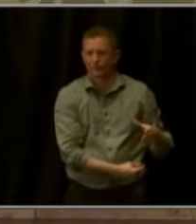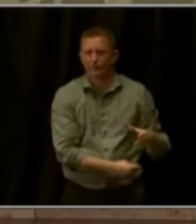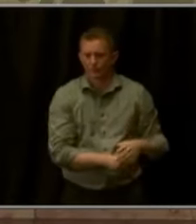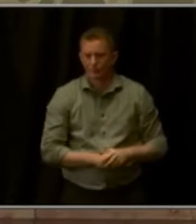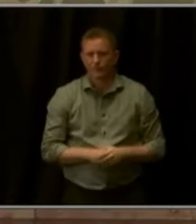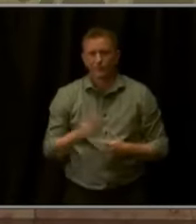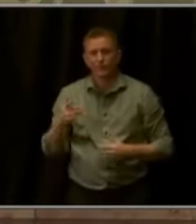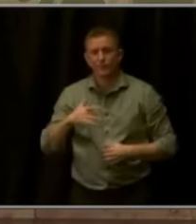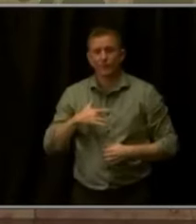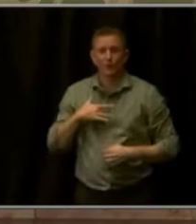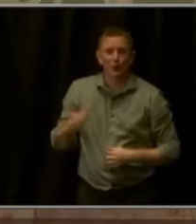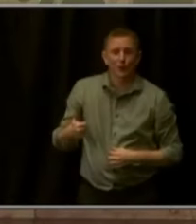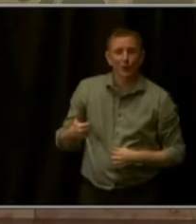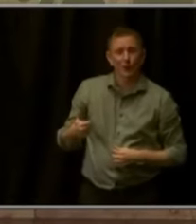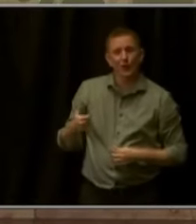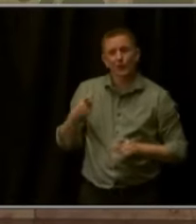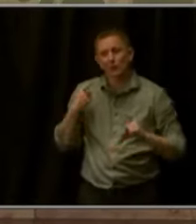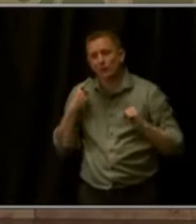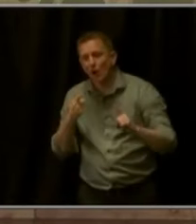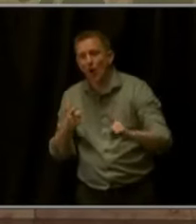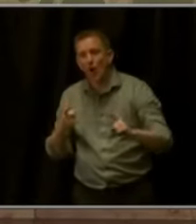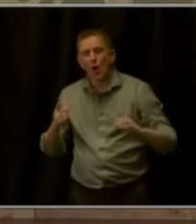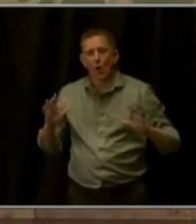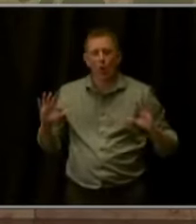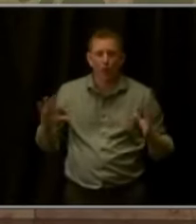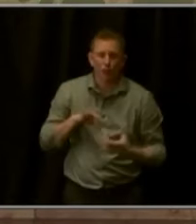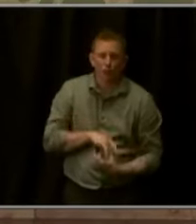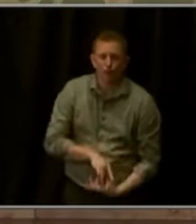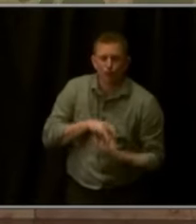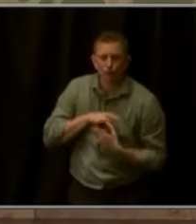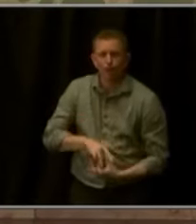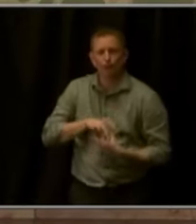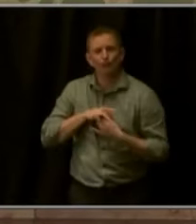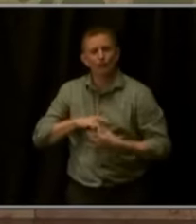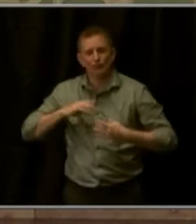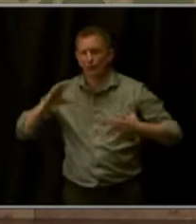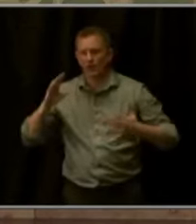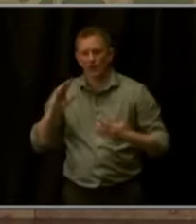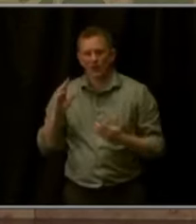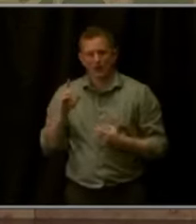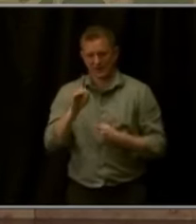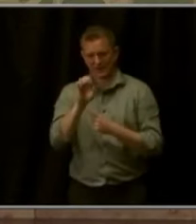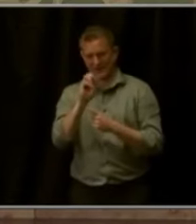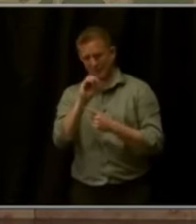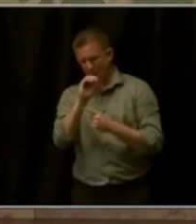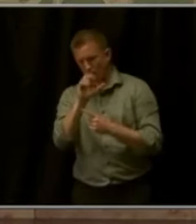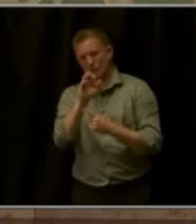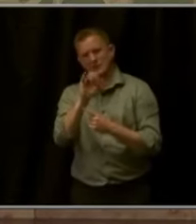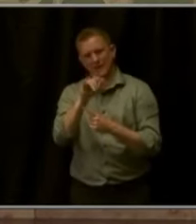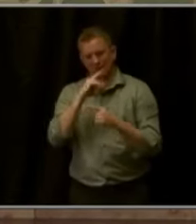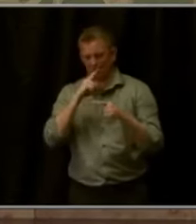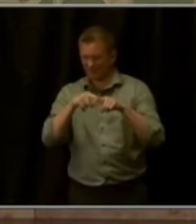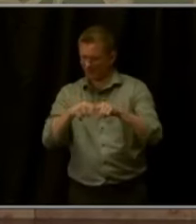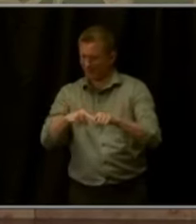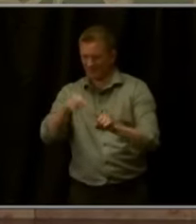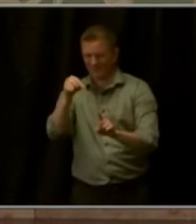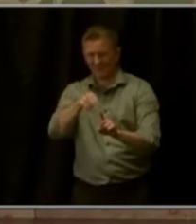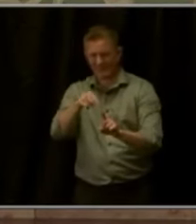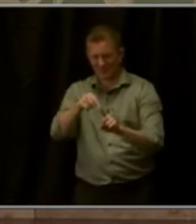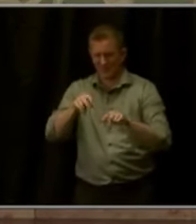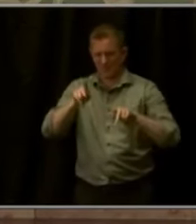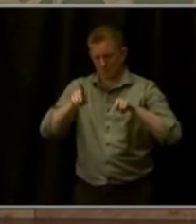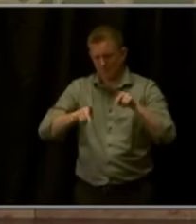or hollow exercise. Our very democracy depends on people being able to disagree with one another